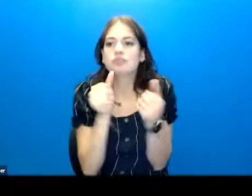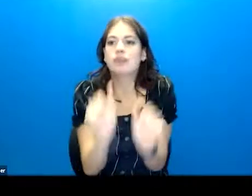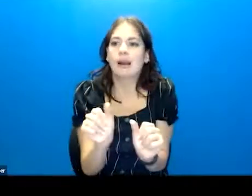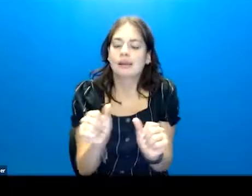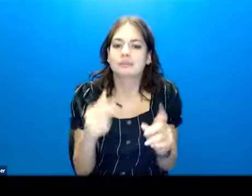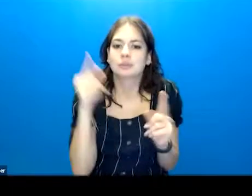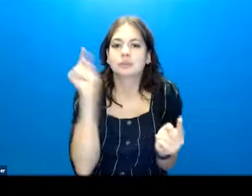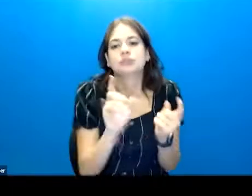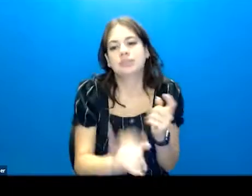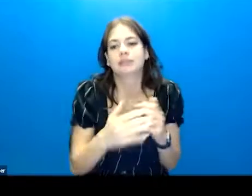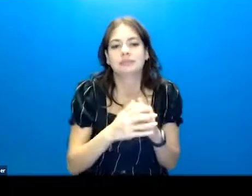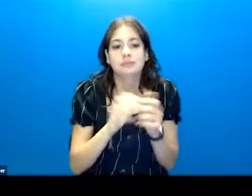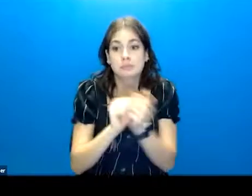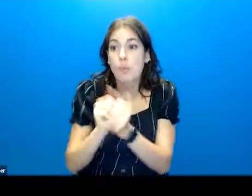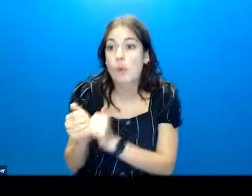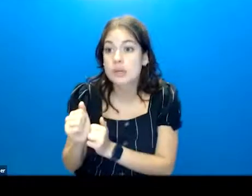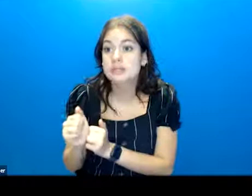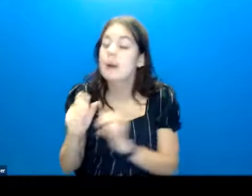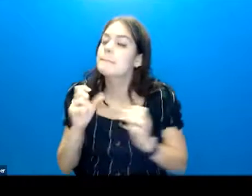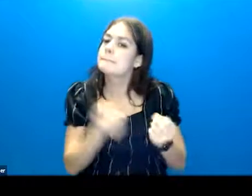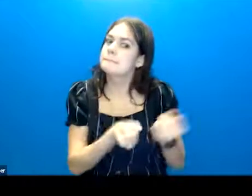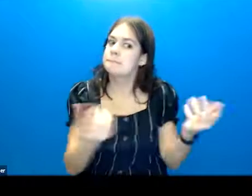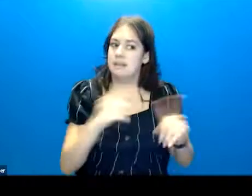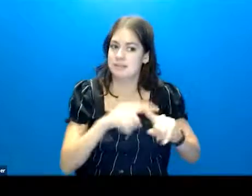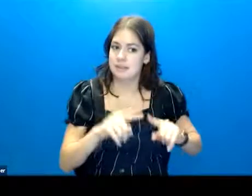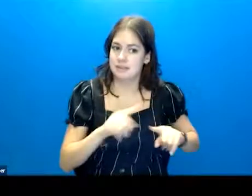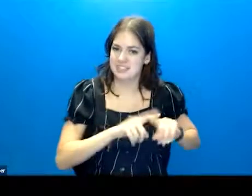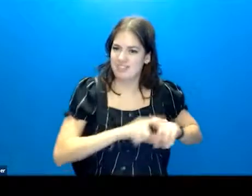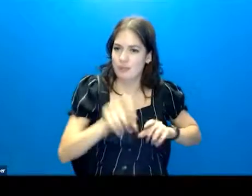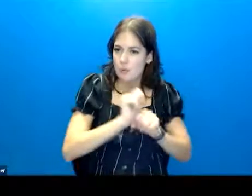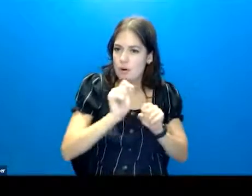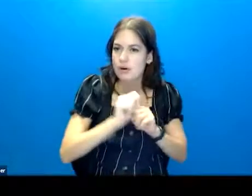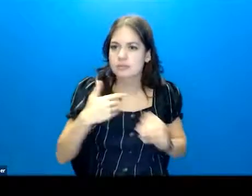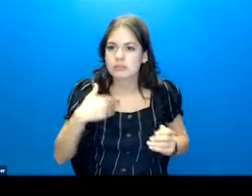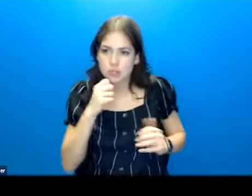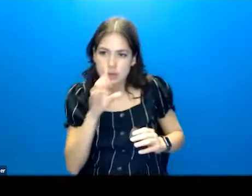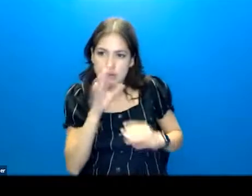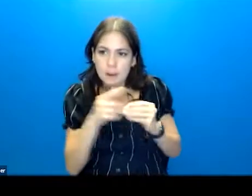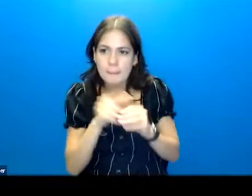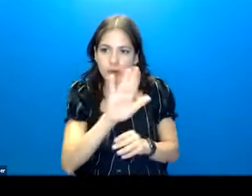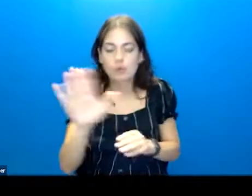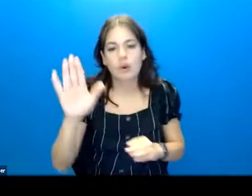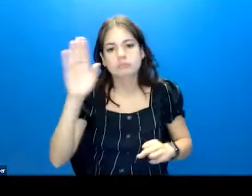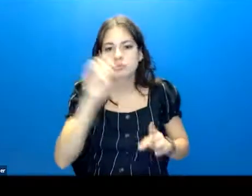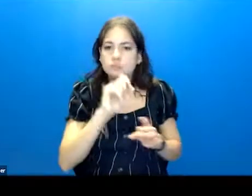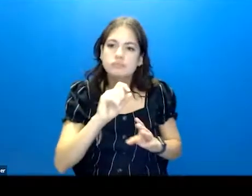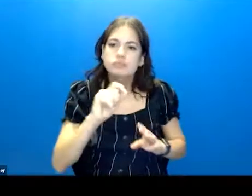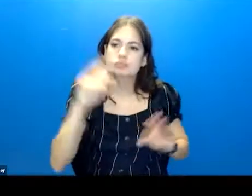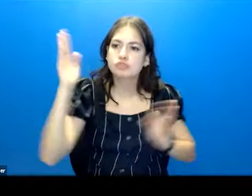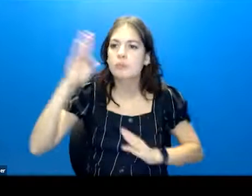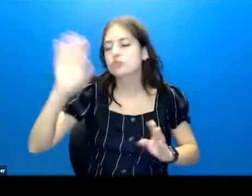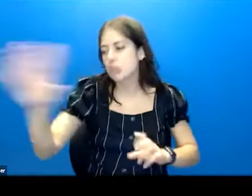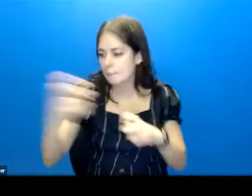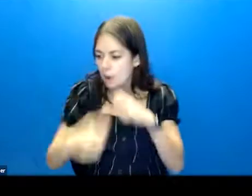Sports and media. Oftentimes, many of these occupations, you don't talk about your troubles. You deal with your troubles on your own,